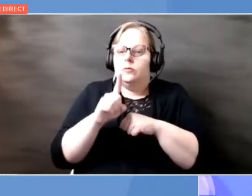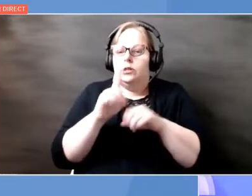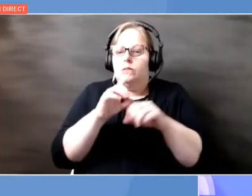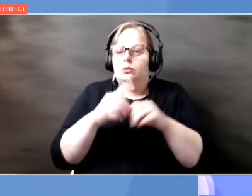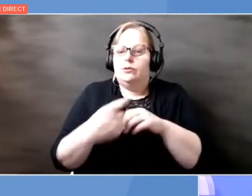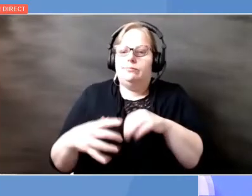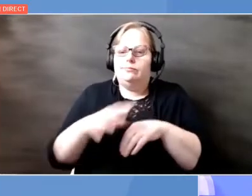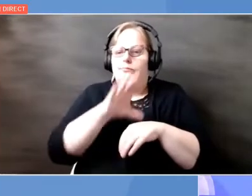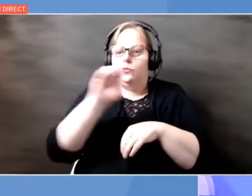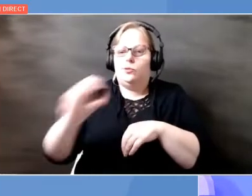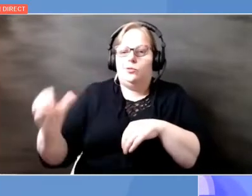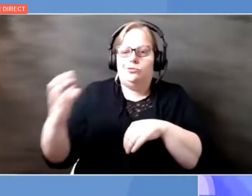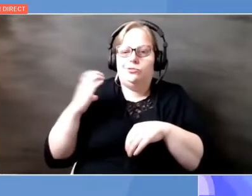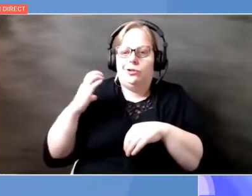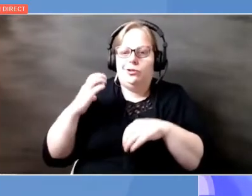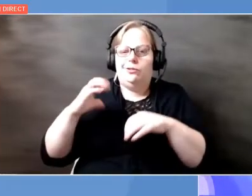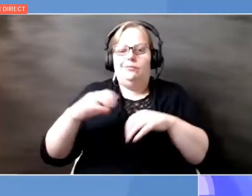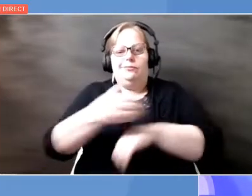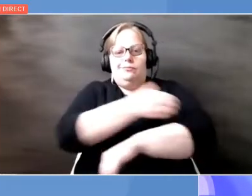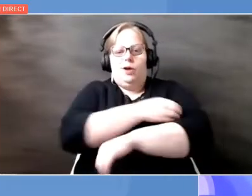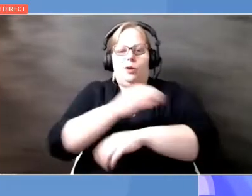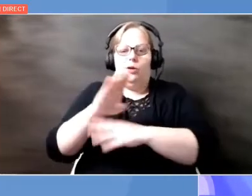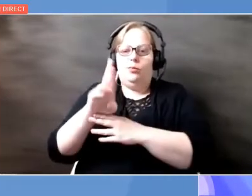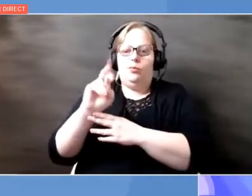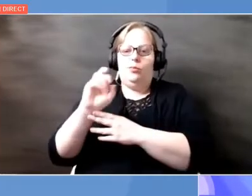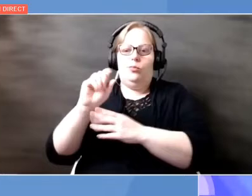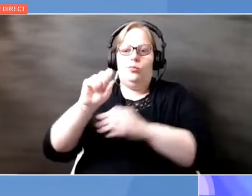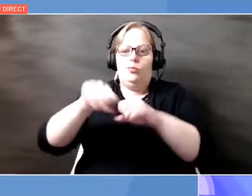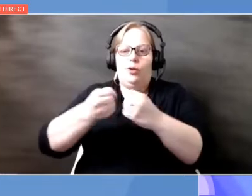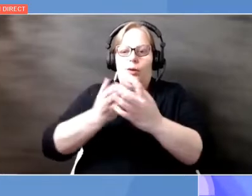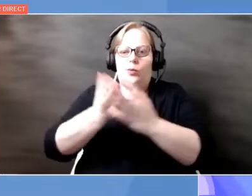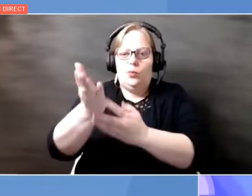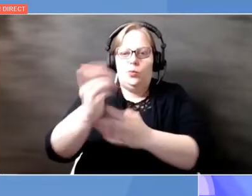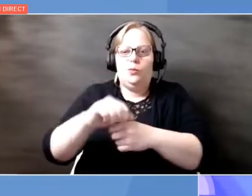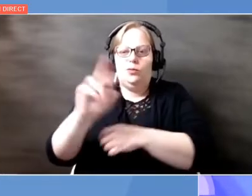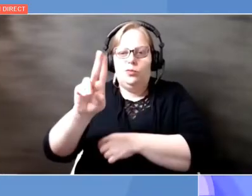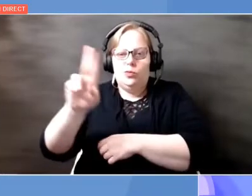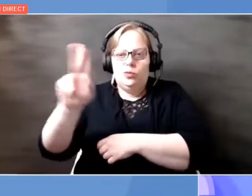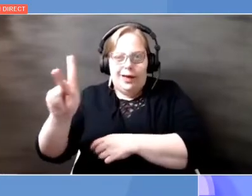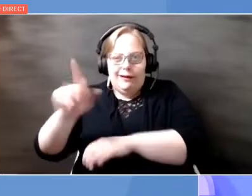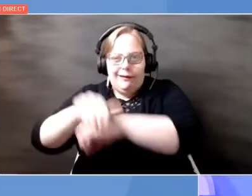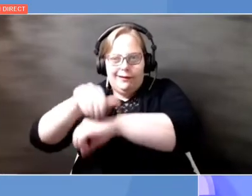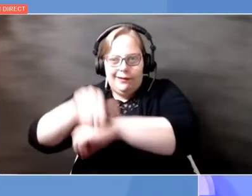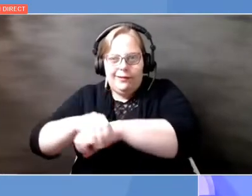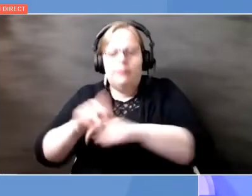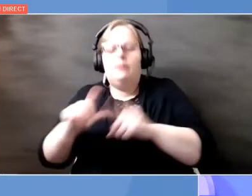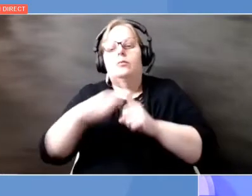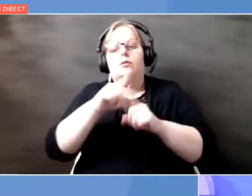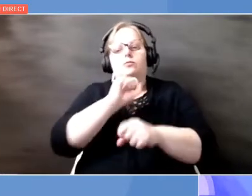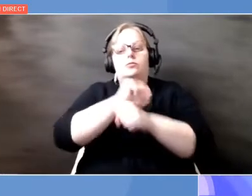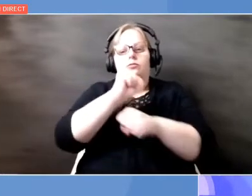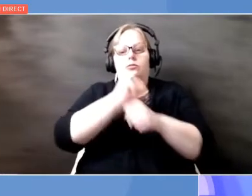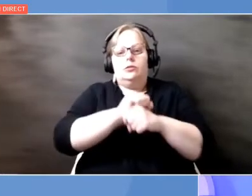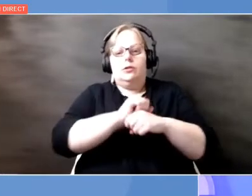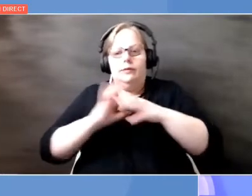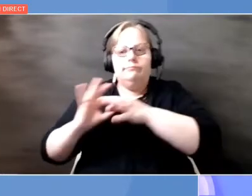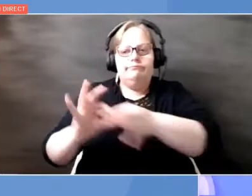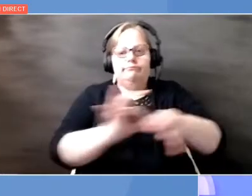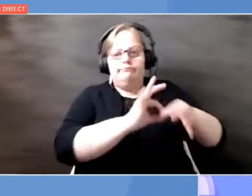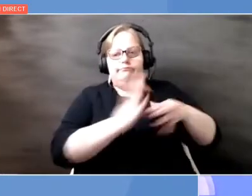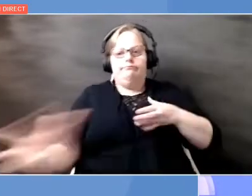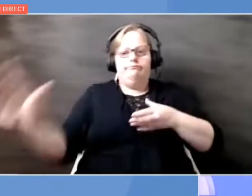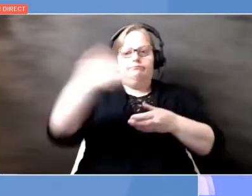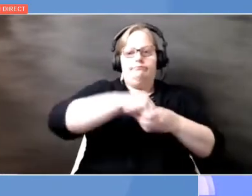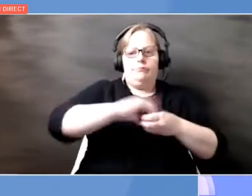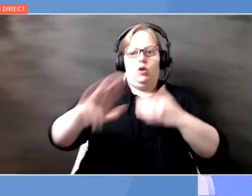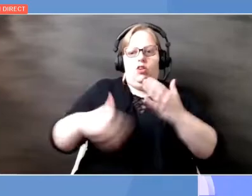Breakthrough with our friends from the UK. And we are working inclusively, I think, with all the 15 signatories